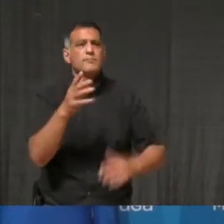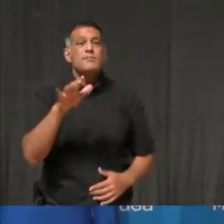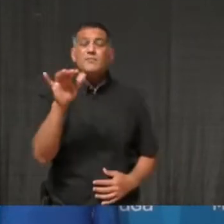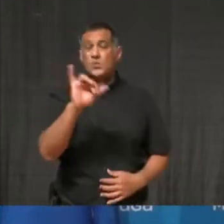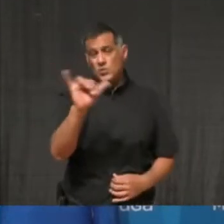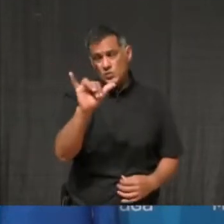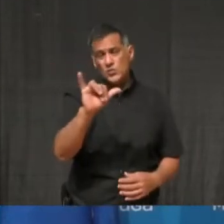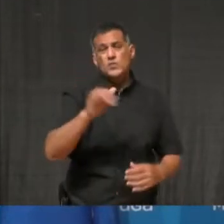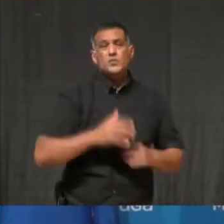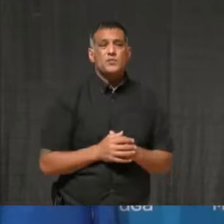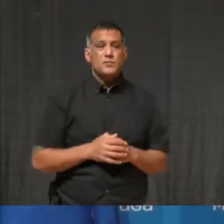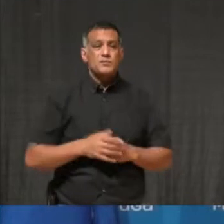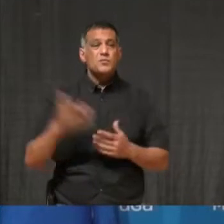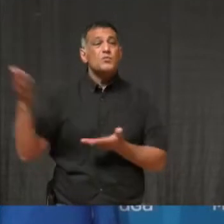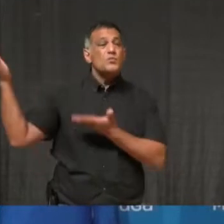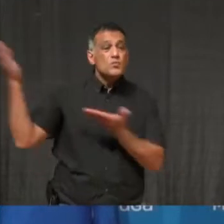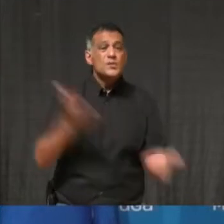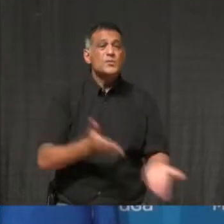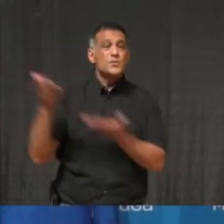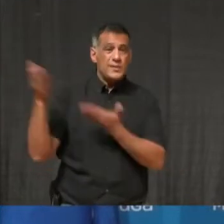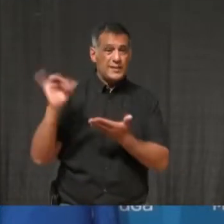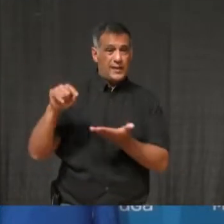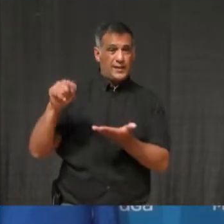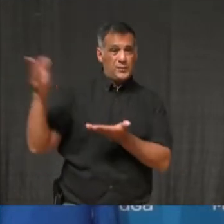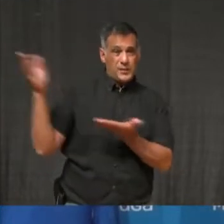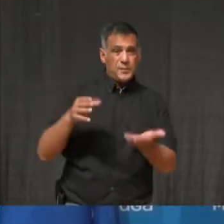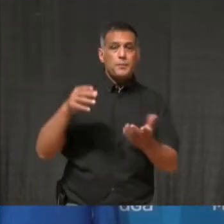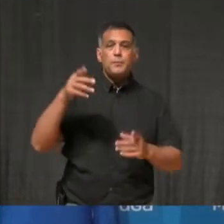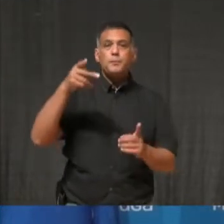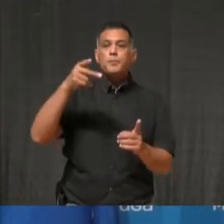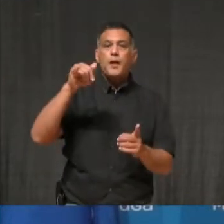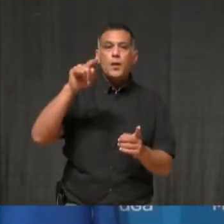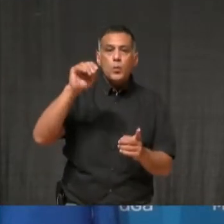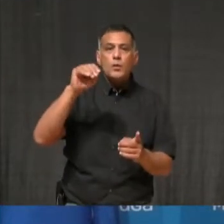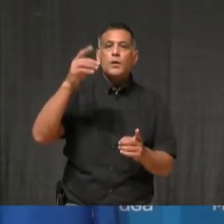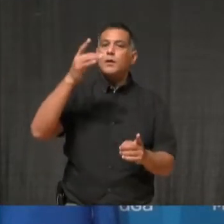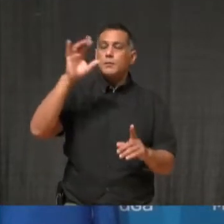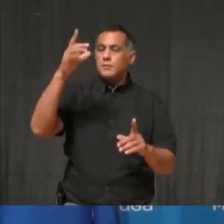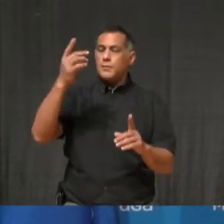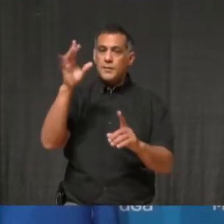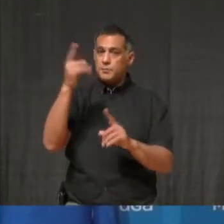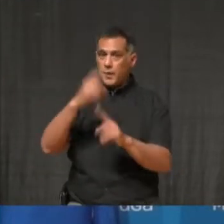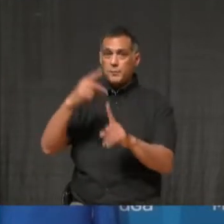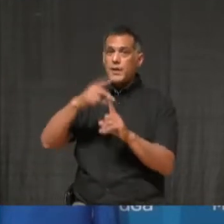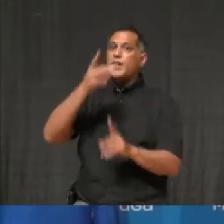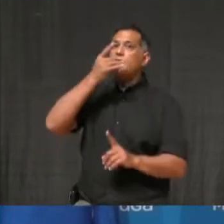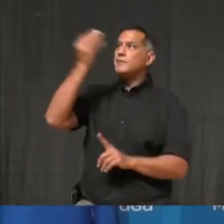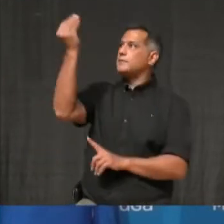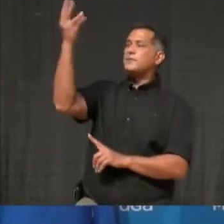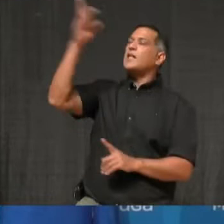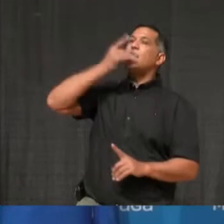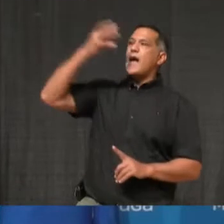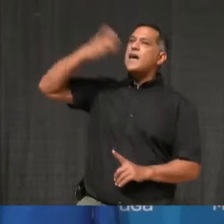heaters and tents, so that our businesses can comfortably accommodate customers outside. I have heard from many